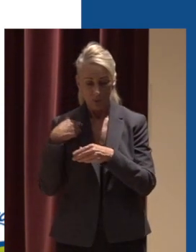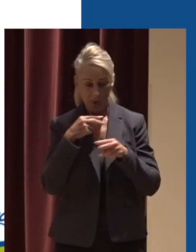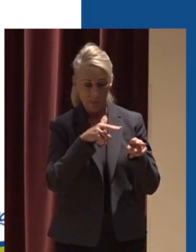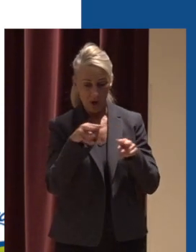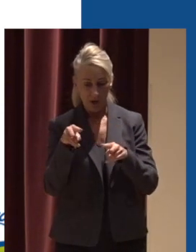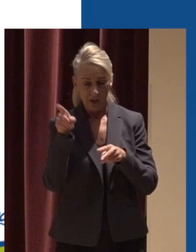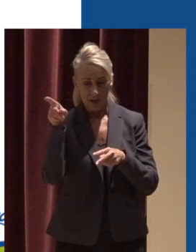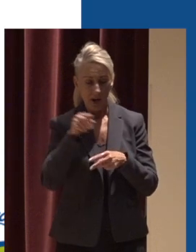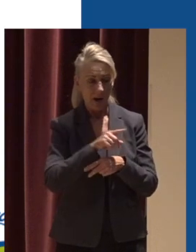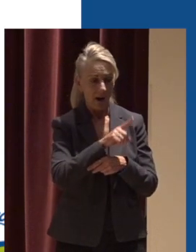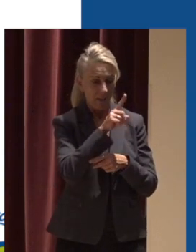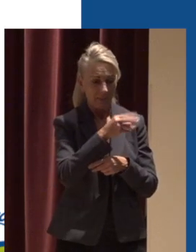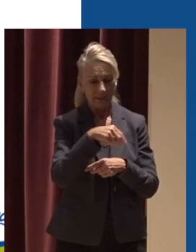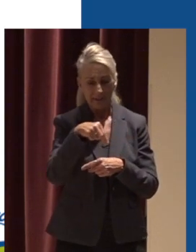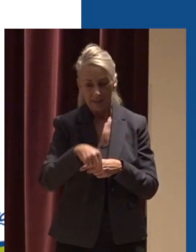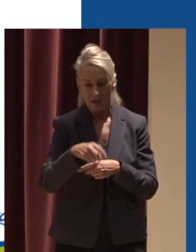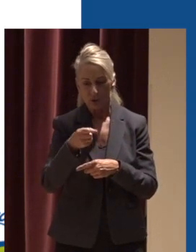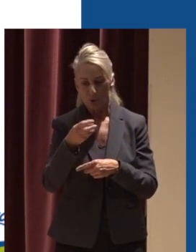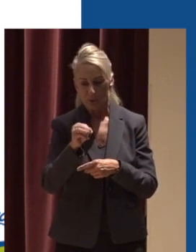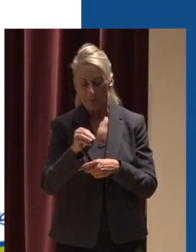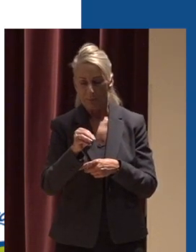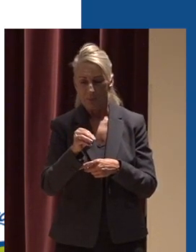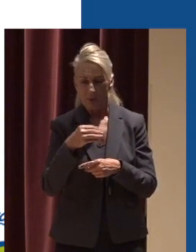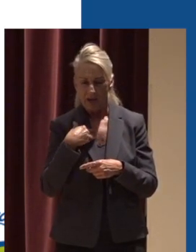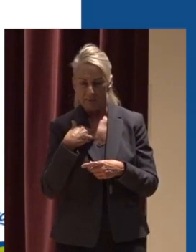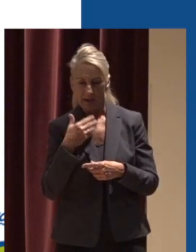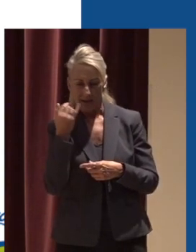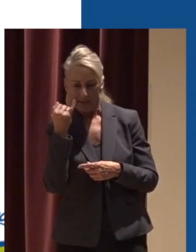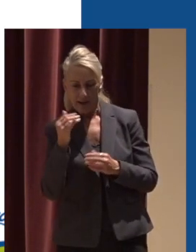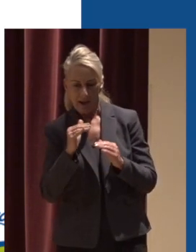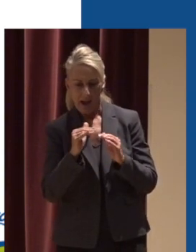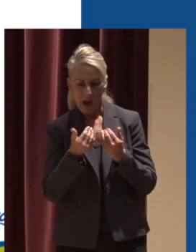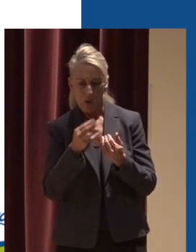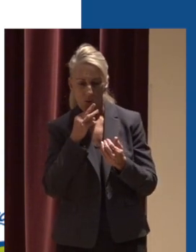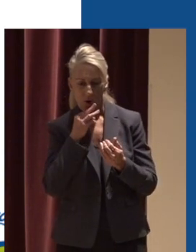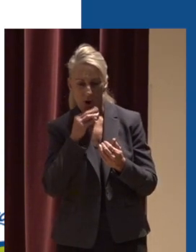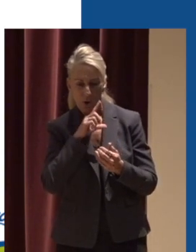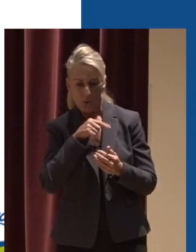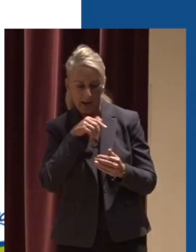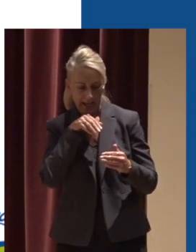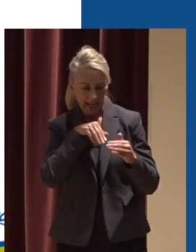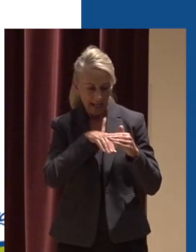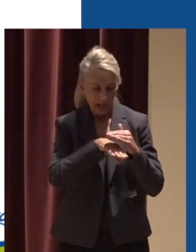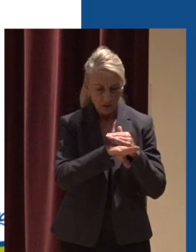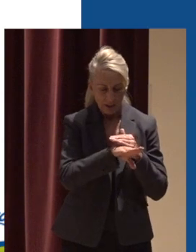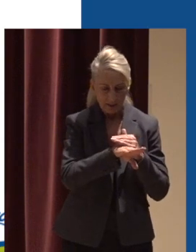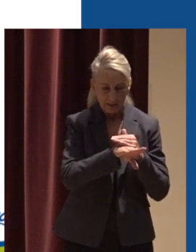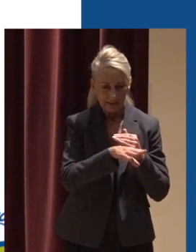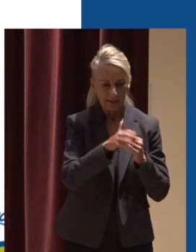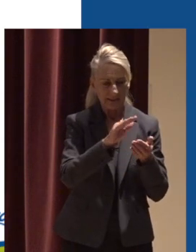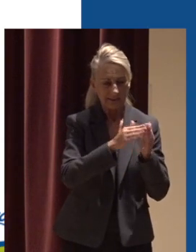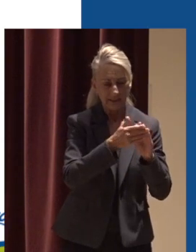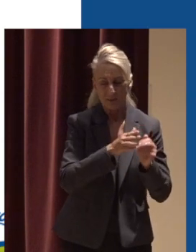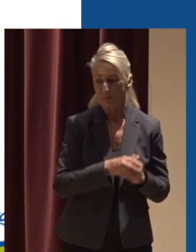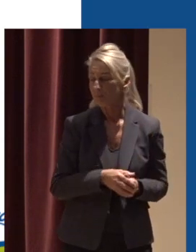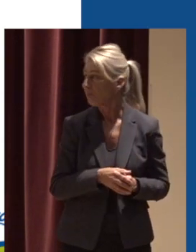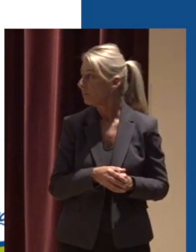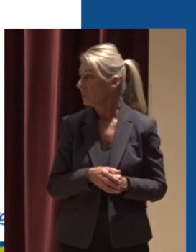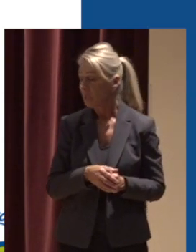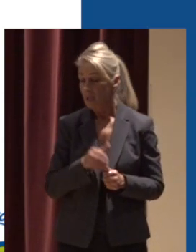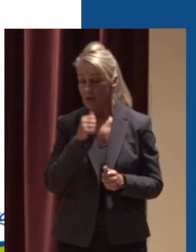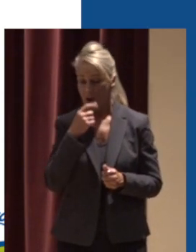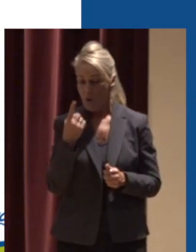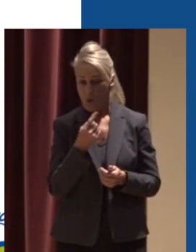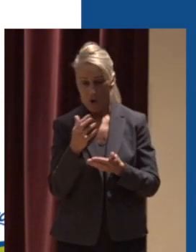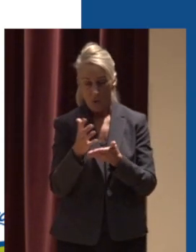located in an upstream downstream fashion so that we can have an idea of the water quality as it enters and exits the city besides just collecting